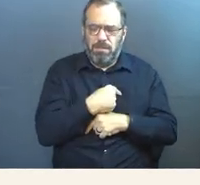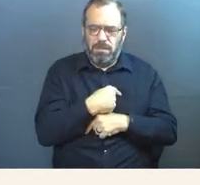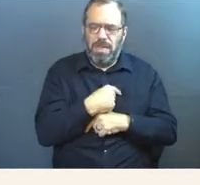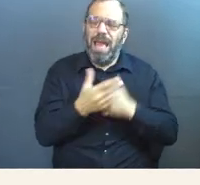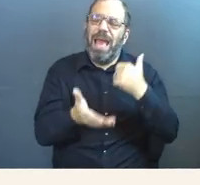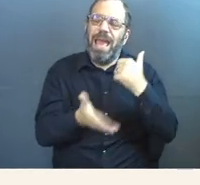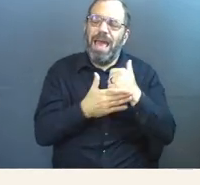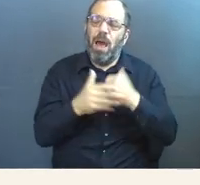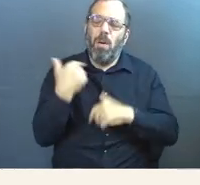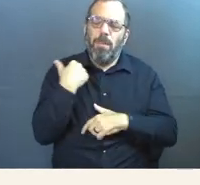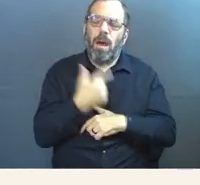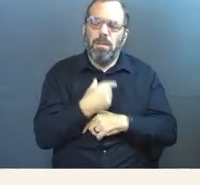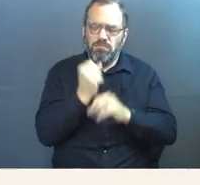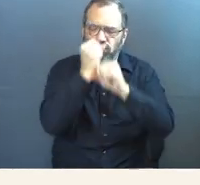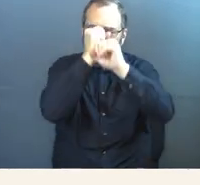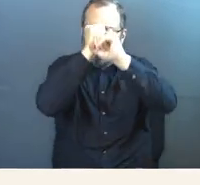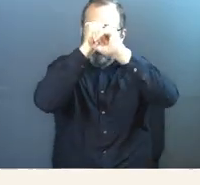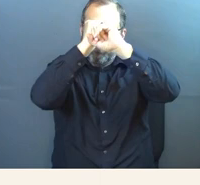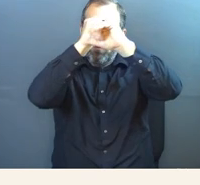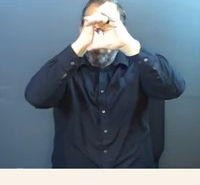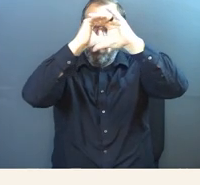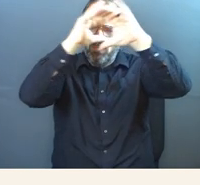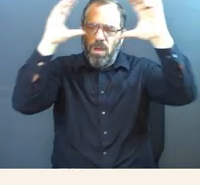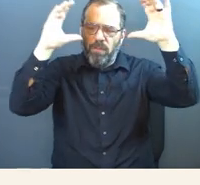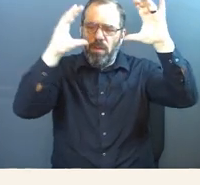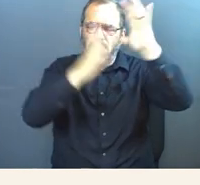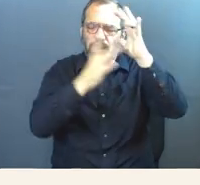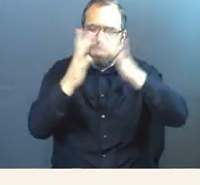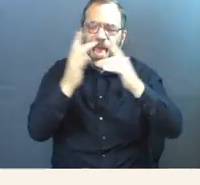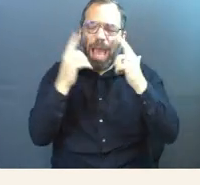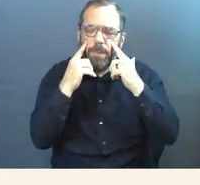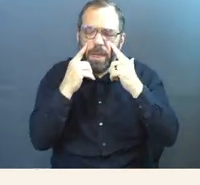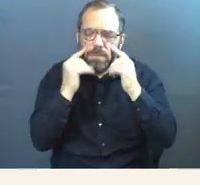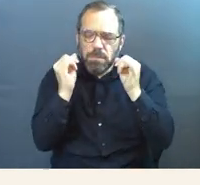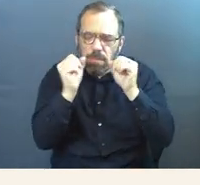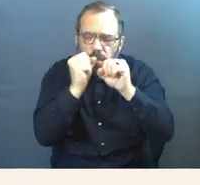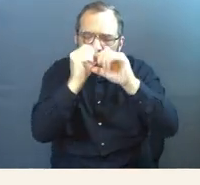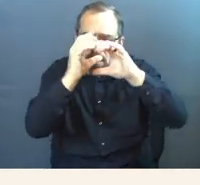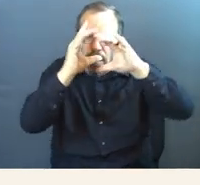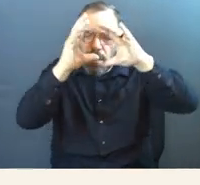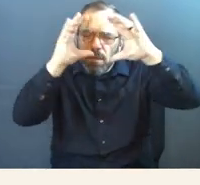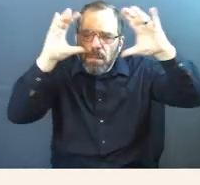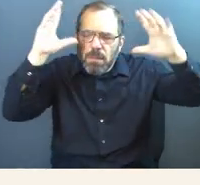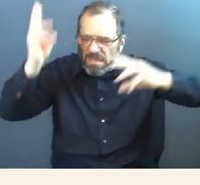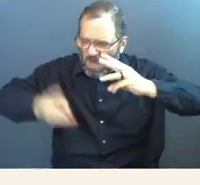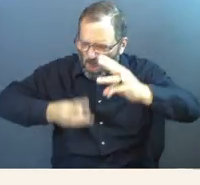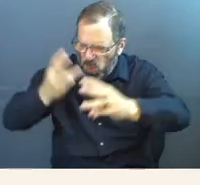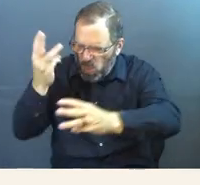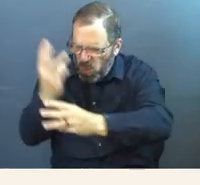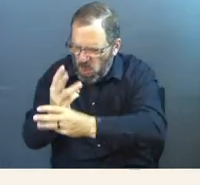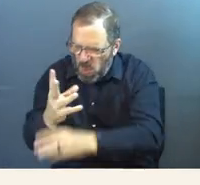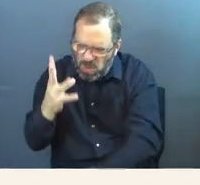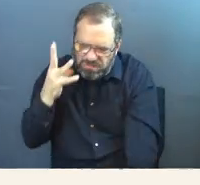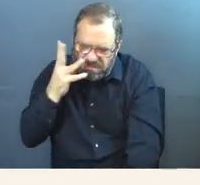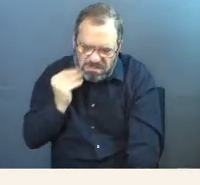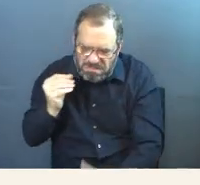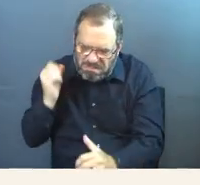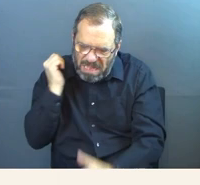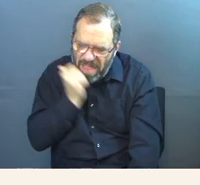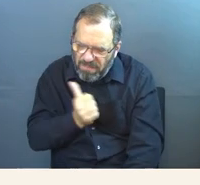Would you help us to have a better vision of you? Would you open our eyes to this world that we're swimming in every single day?